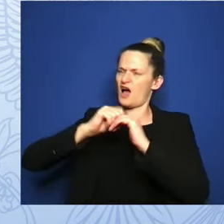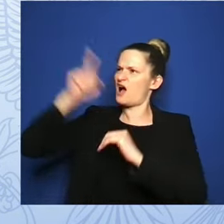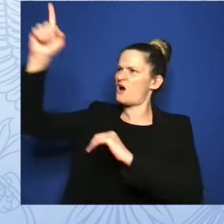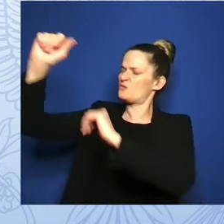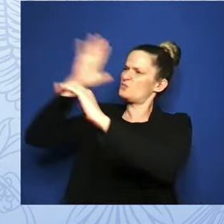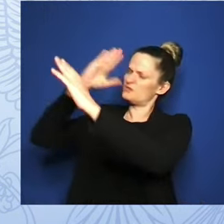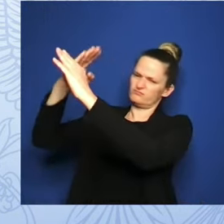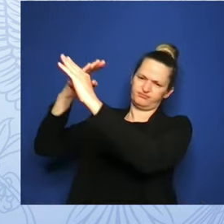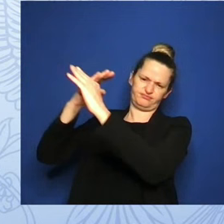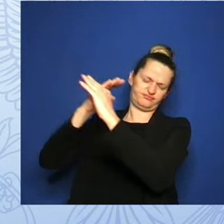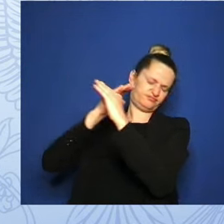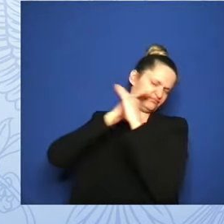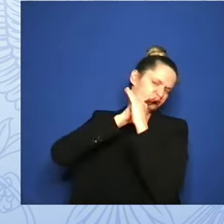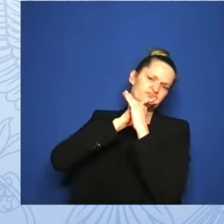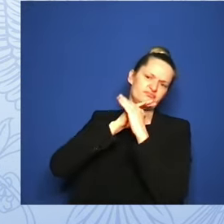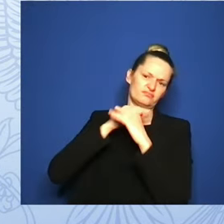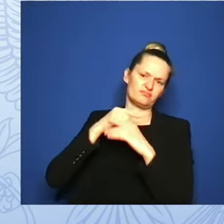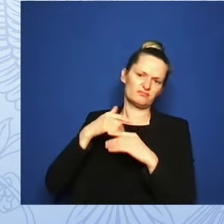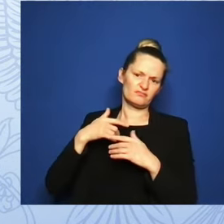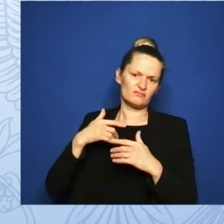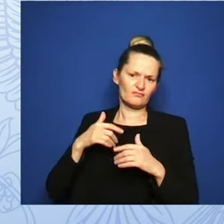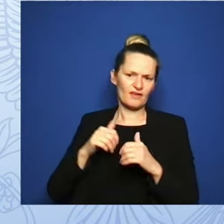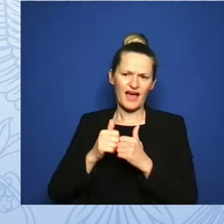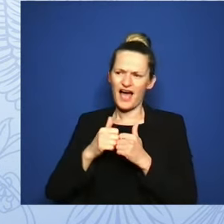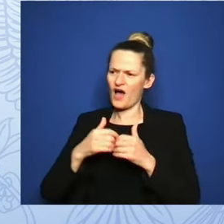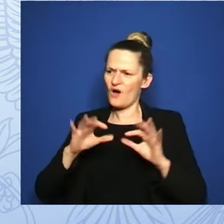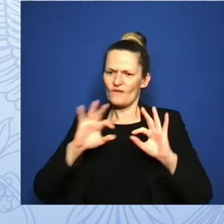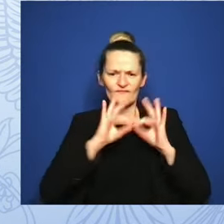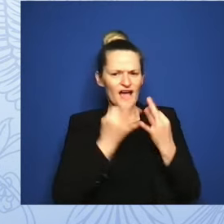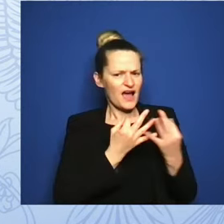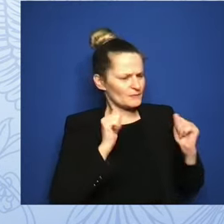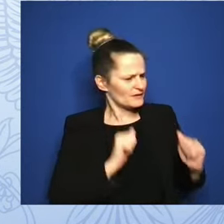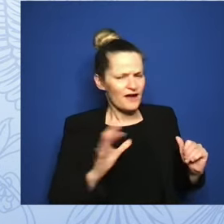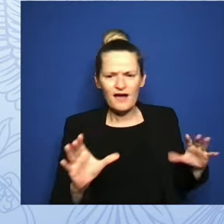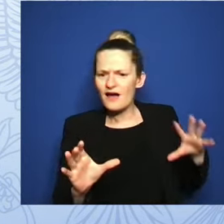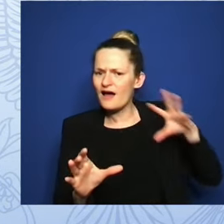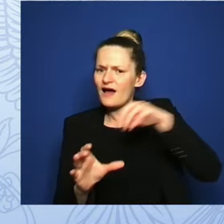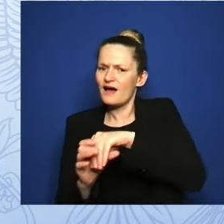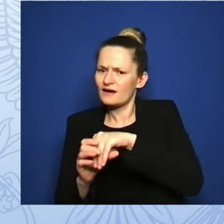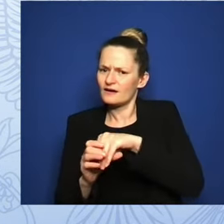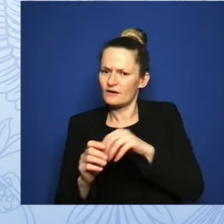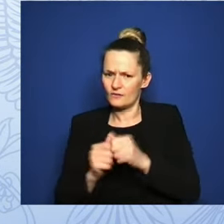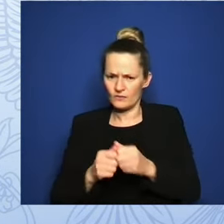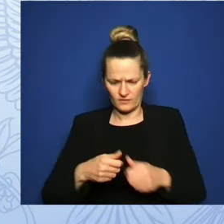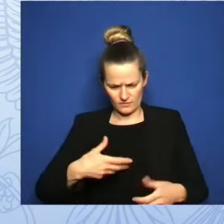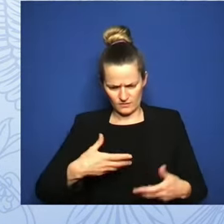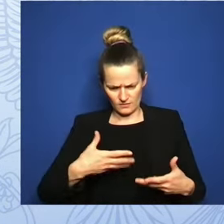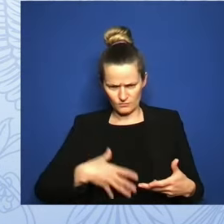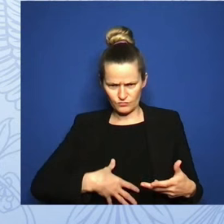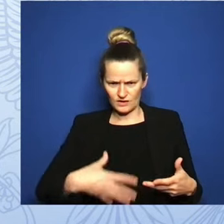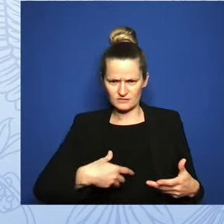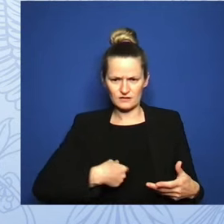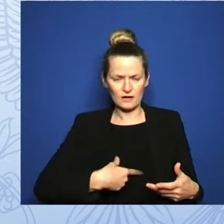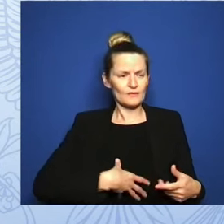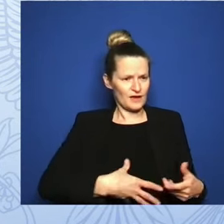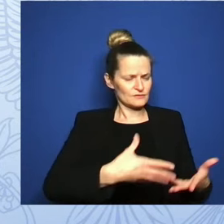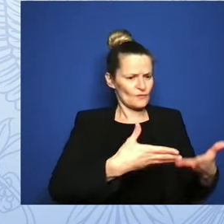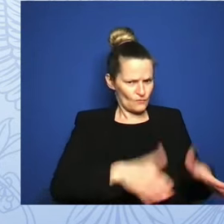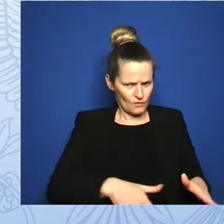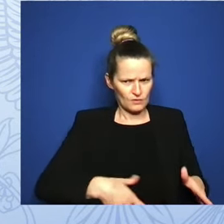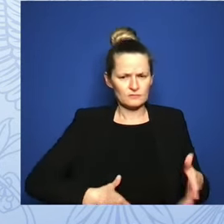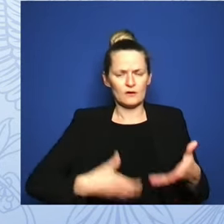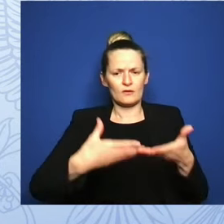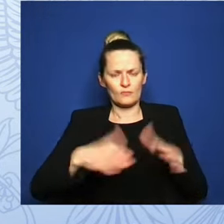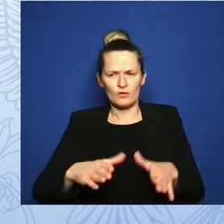has included three pregnancy losses. One has ended in miscarriage, and the other two, though years